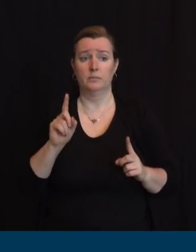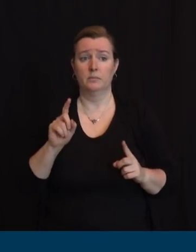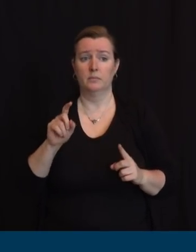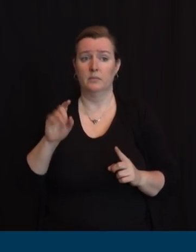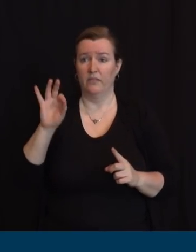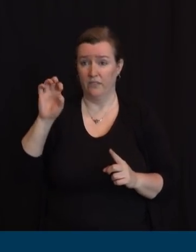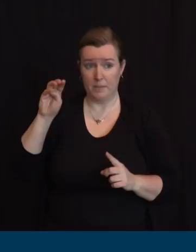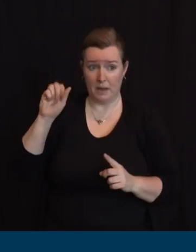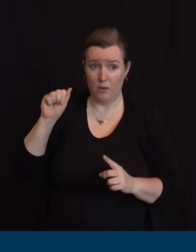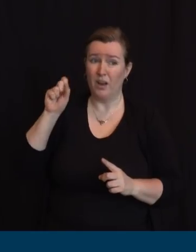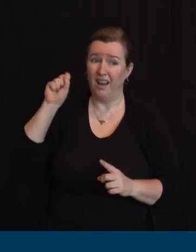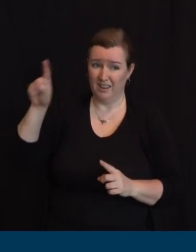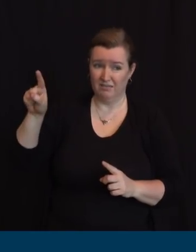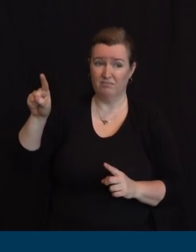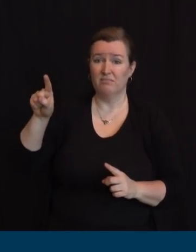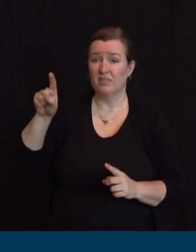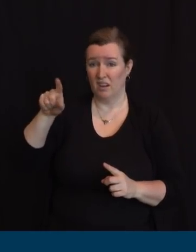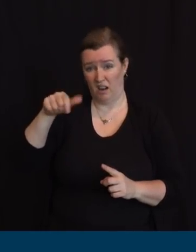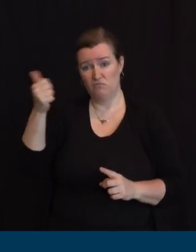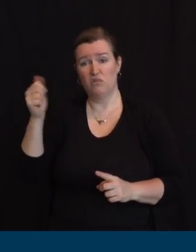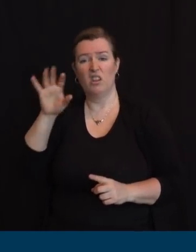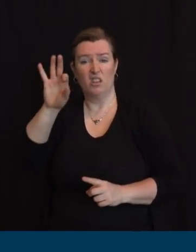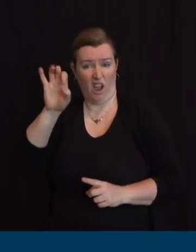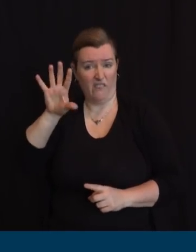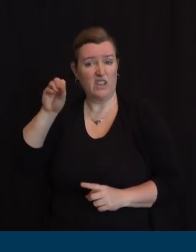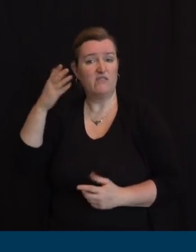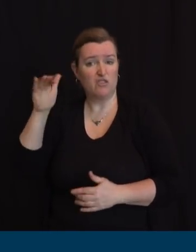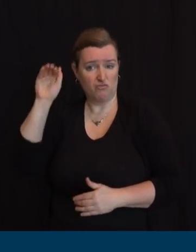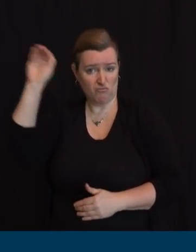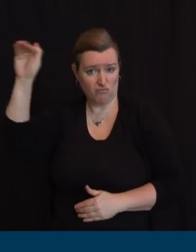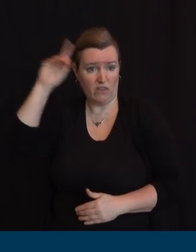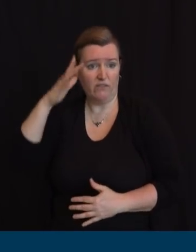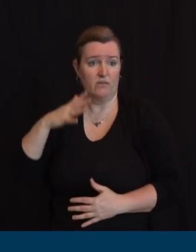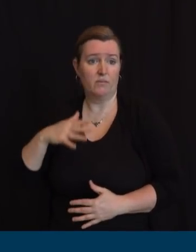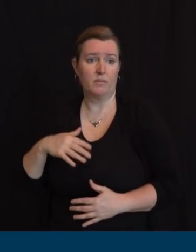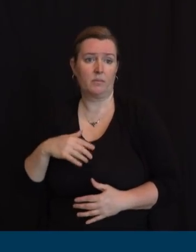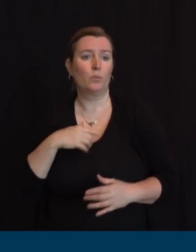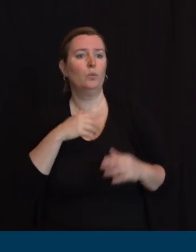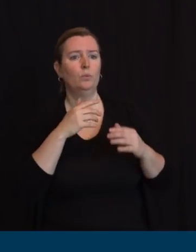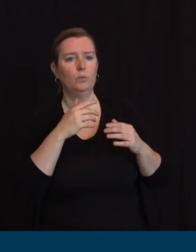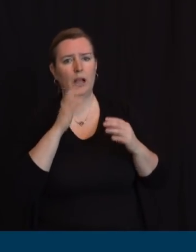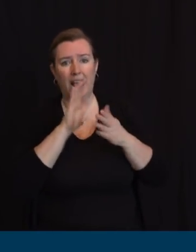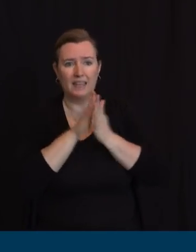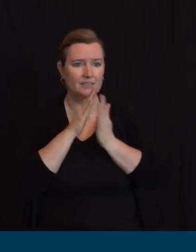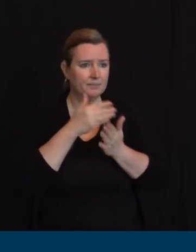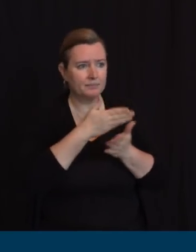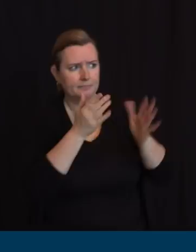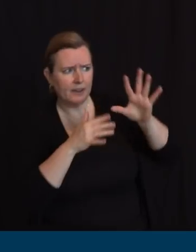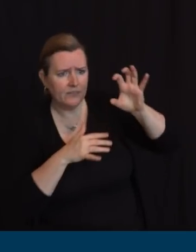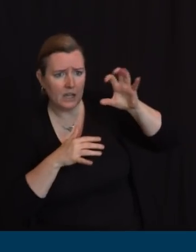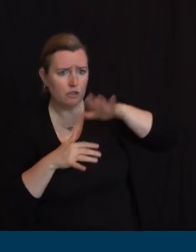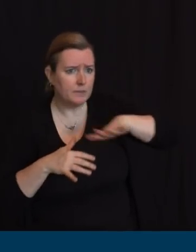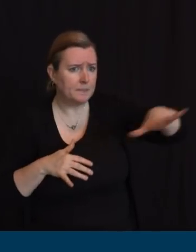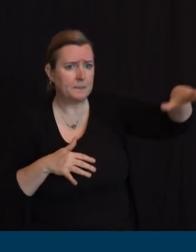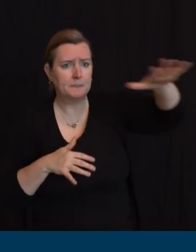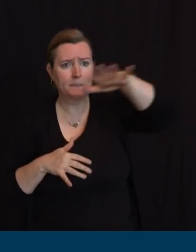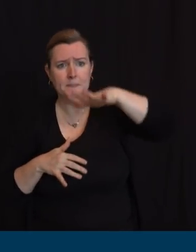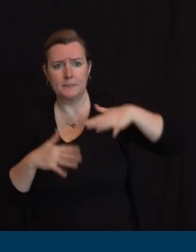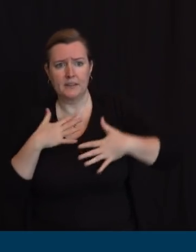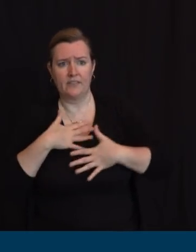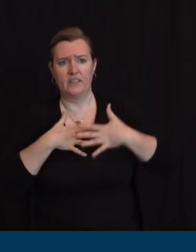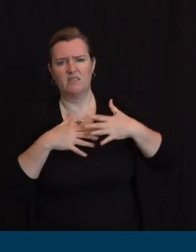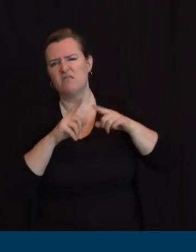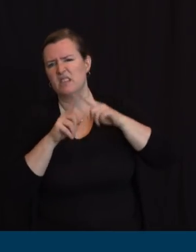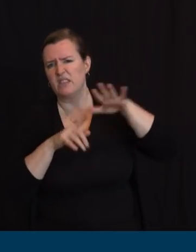our state was not in the PPE or ventilator acquisition business six or seven weeks ago and this has become one of our most significant